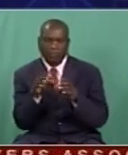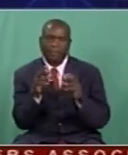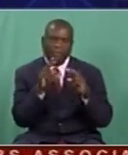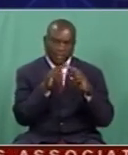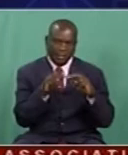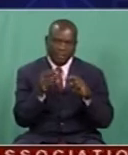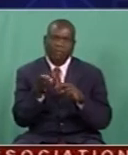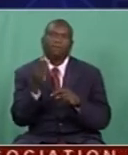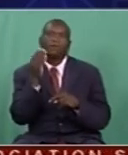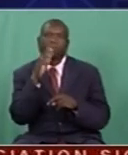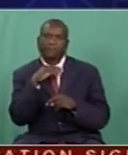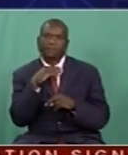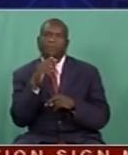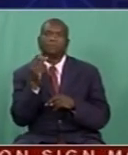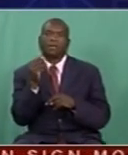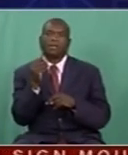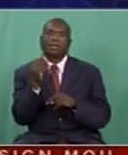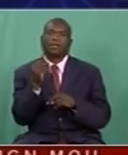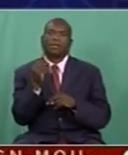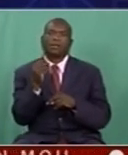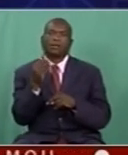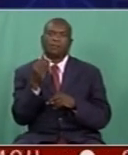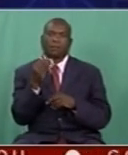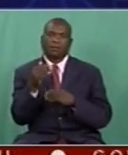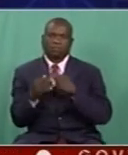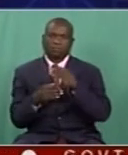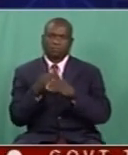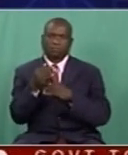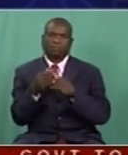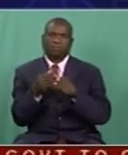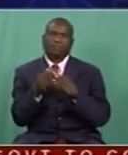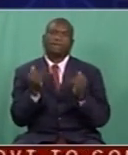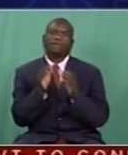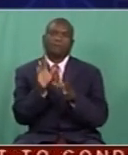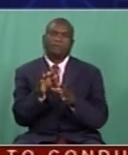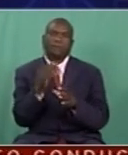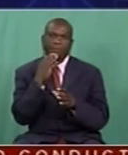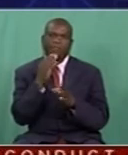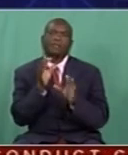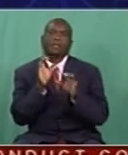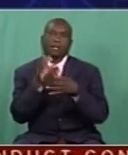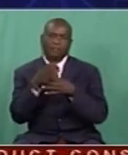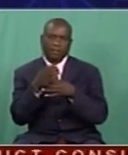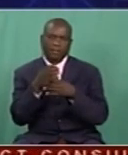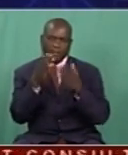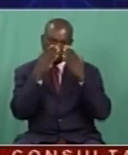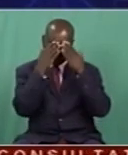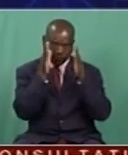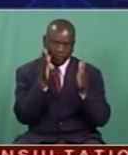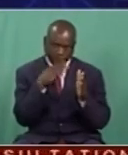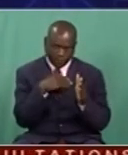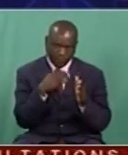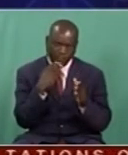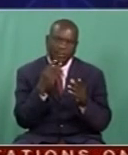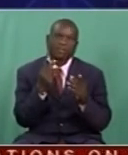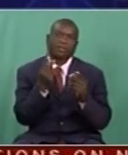has shown us that money has actually gone down to the bottom of the pyramid. And it's important then that companies are aware of this, unless you want to companies like